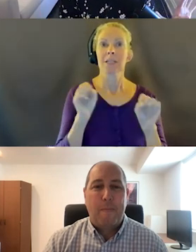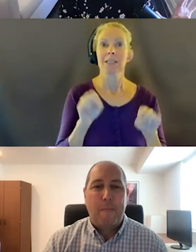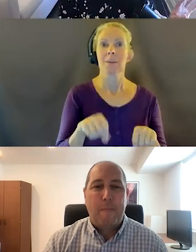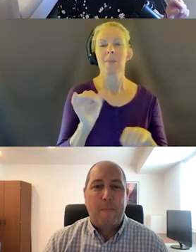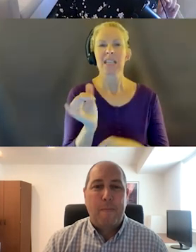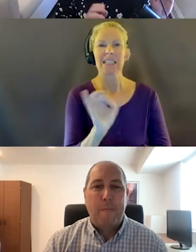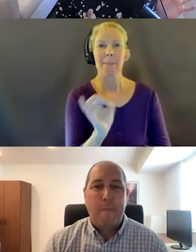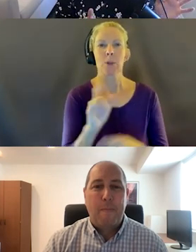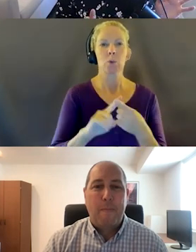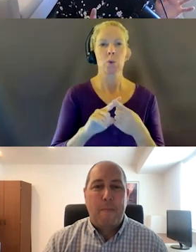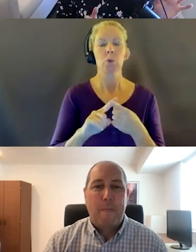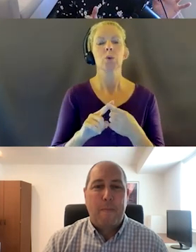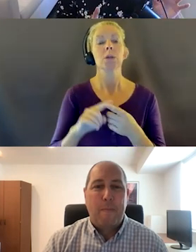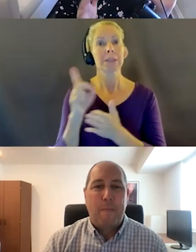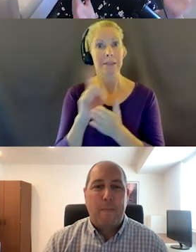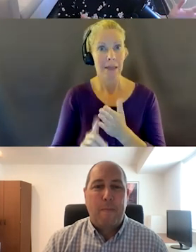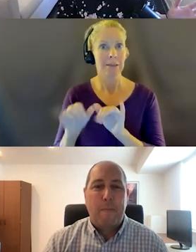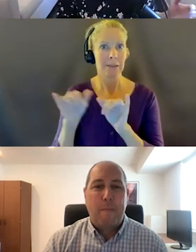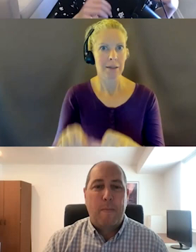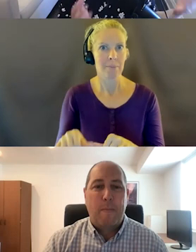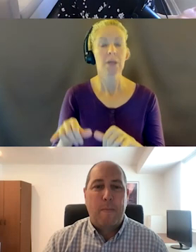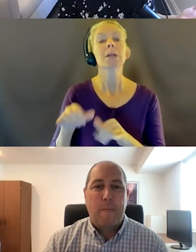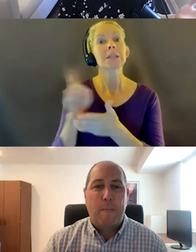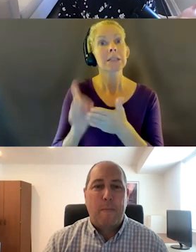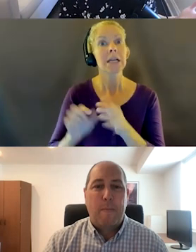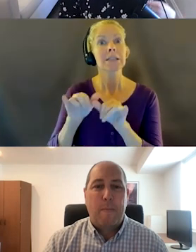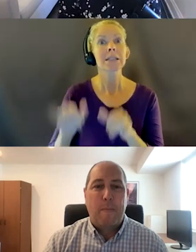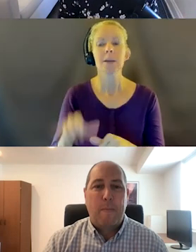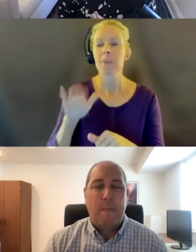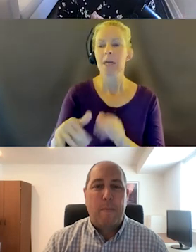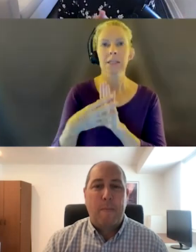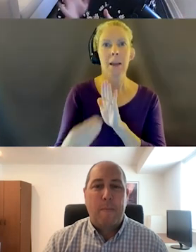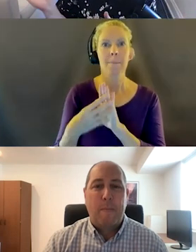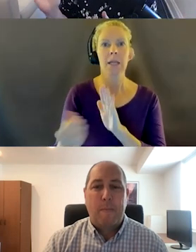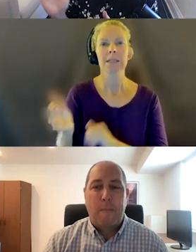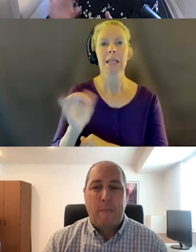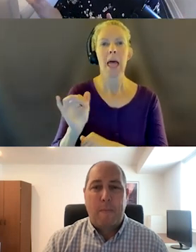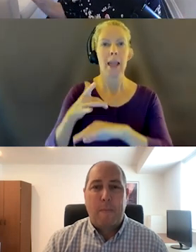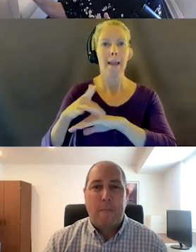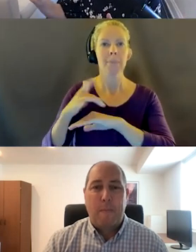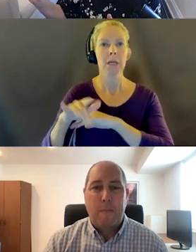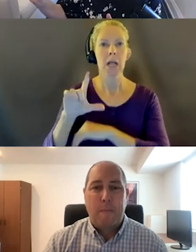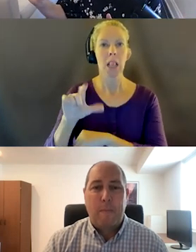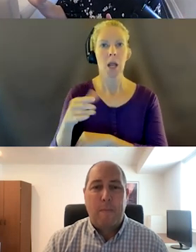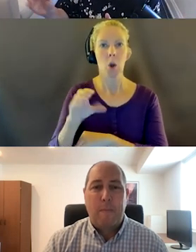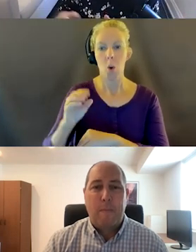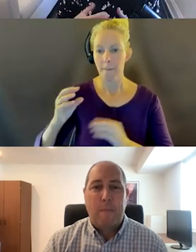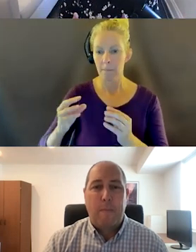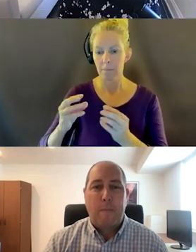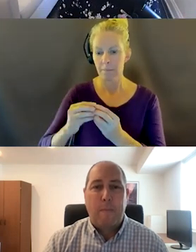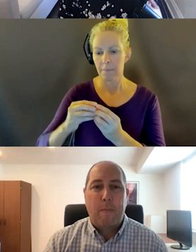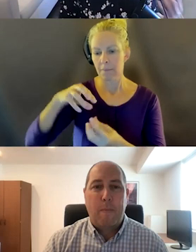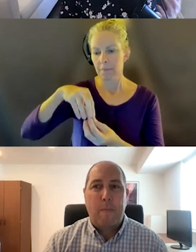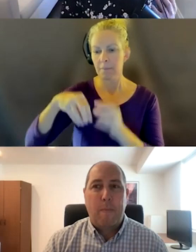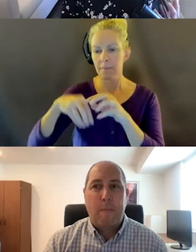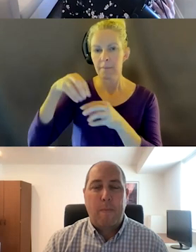the design system. The design system really is meant to be templates, empty Lego blocks that are agnostic of whatever your content is. Right? And